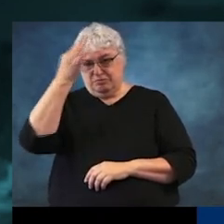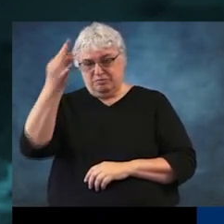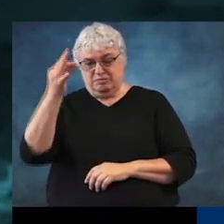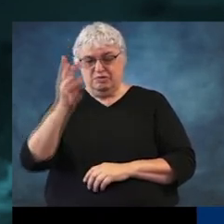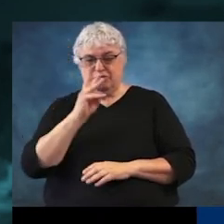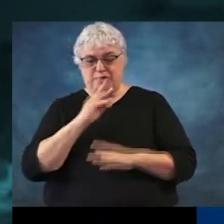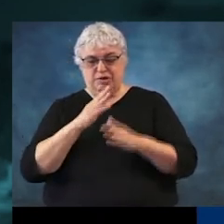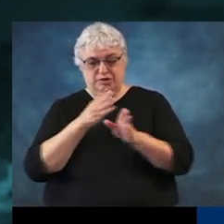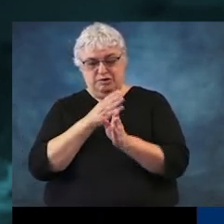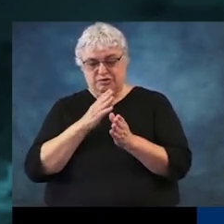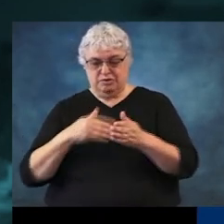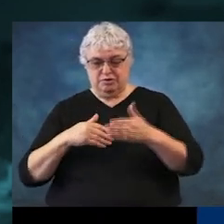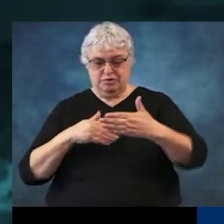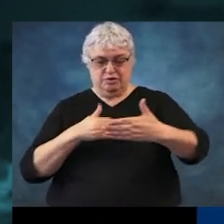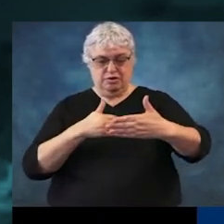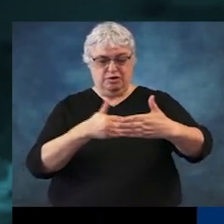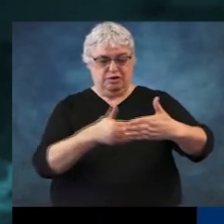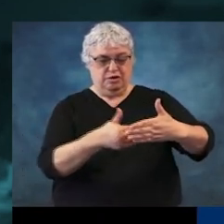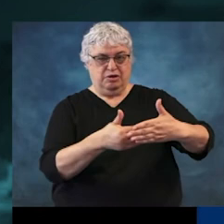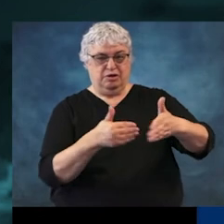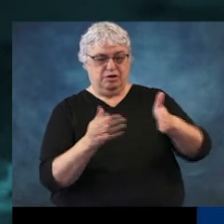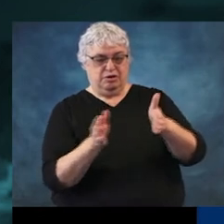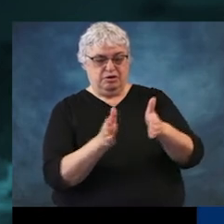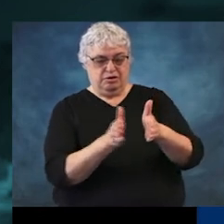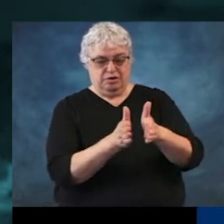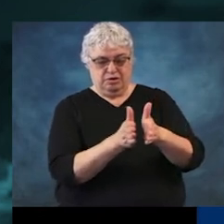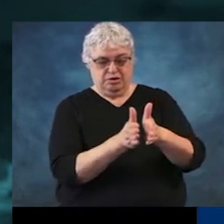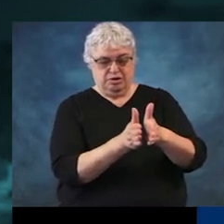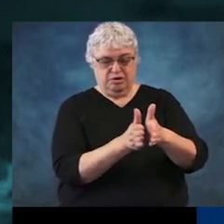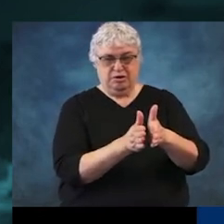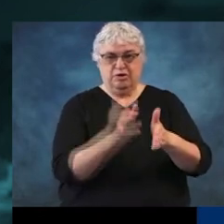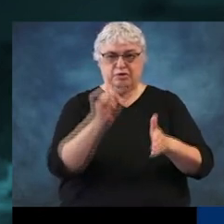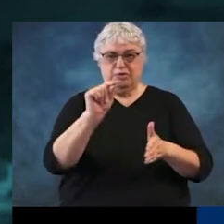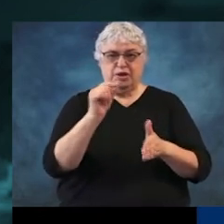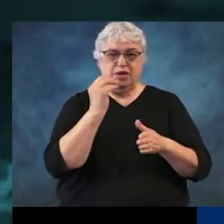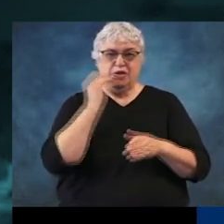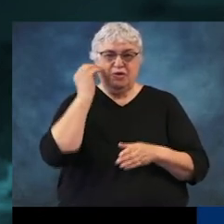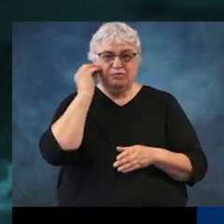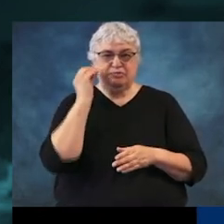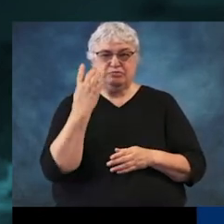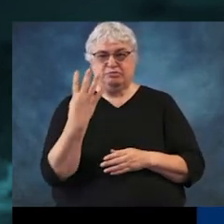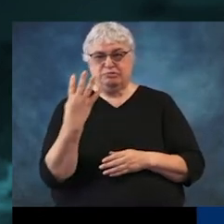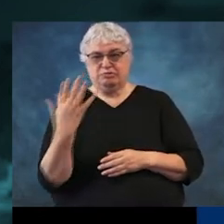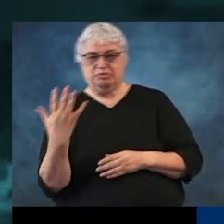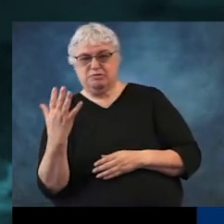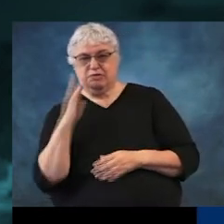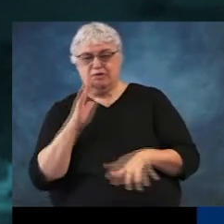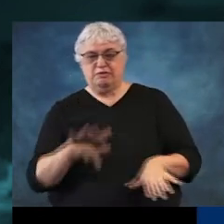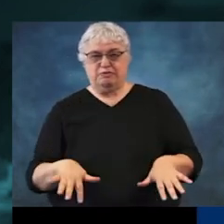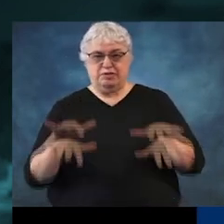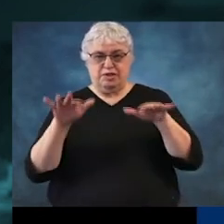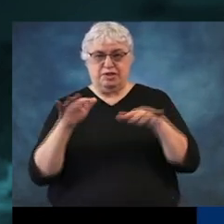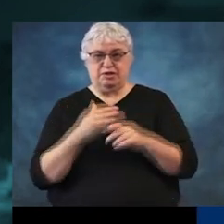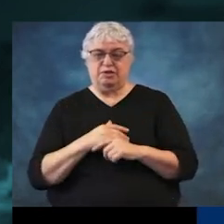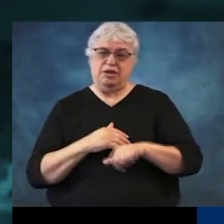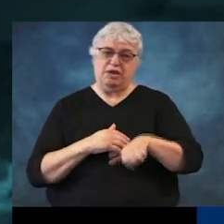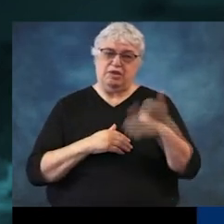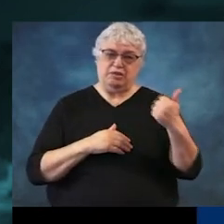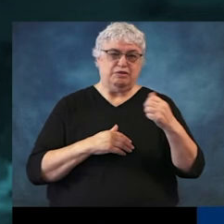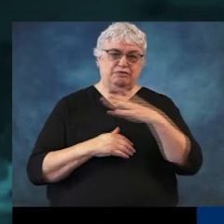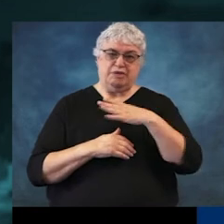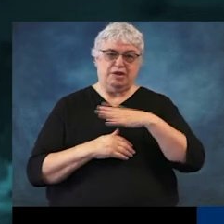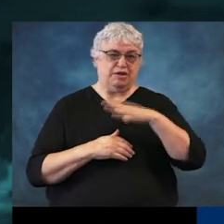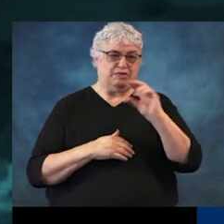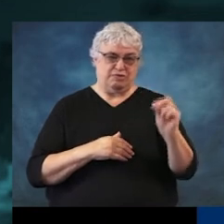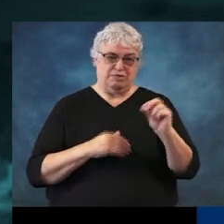to the homes. And this is the type of flooding that you can have 20 homes on a street and four or five will flood and the rest of the